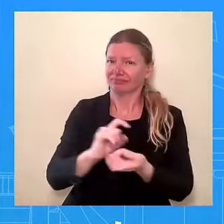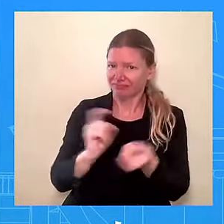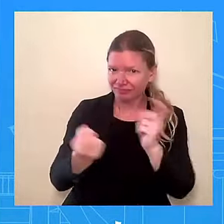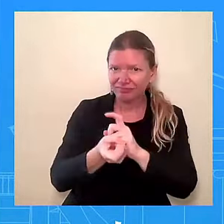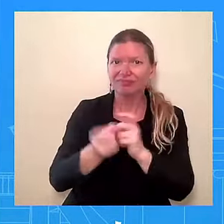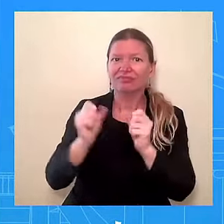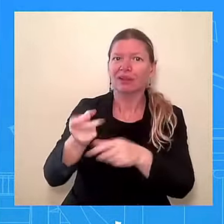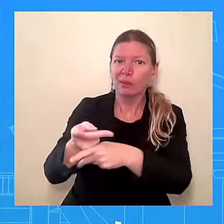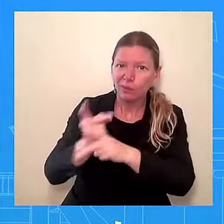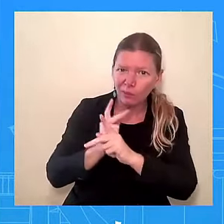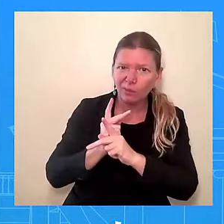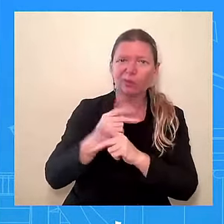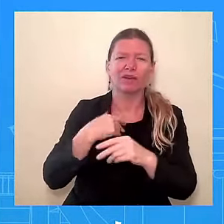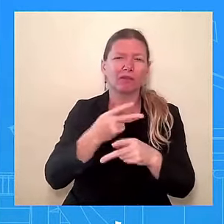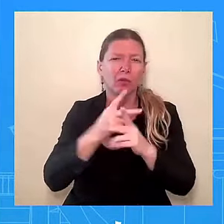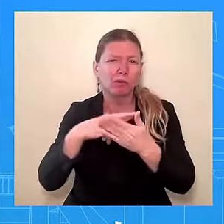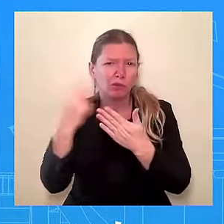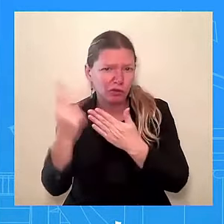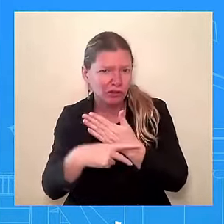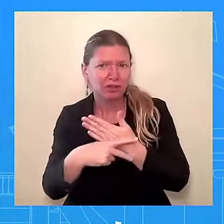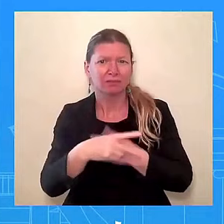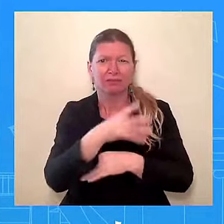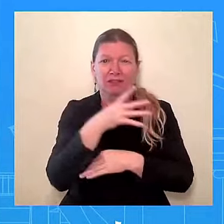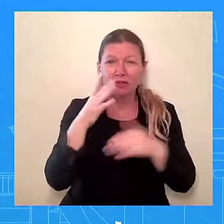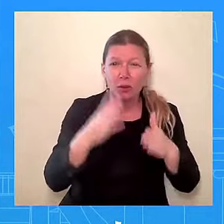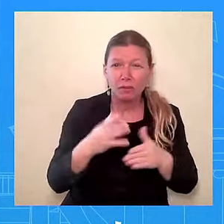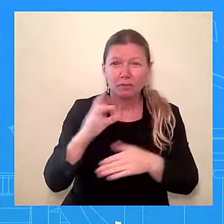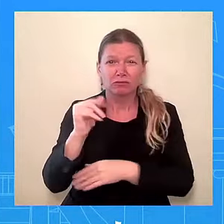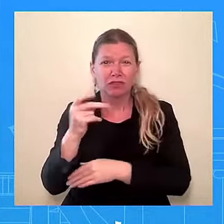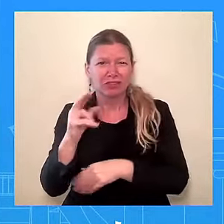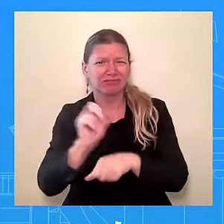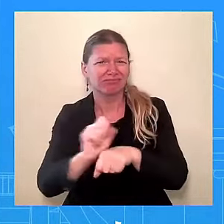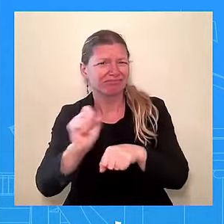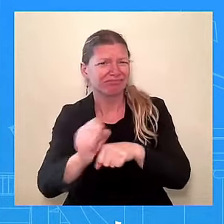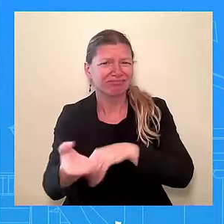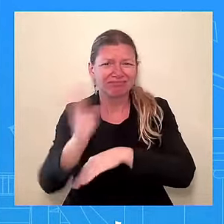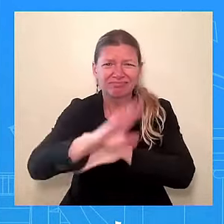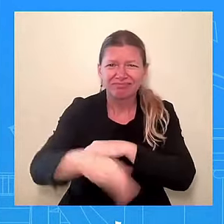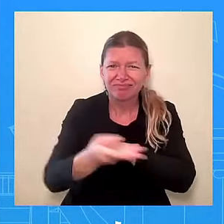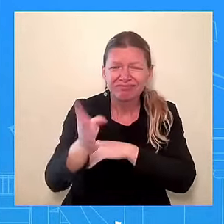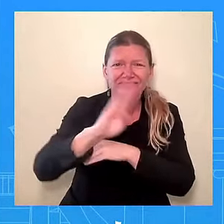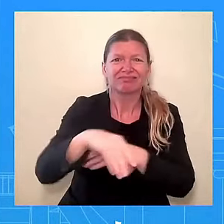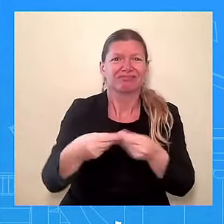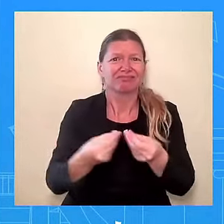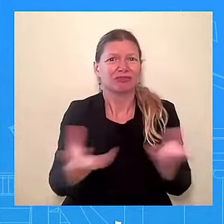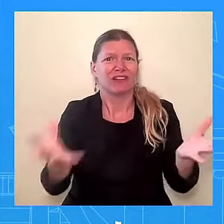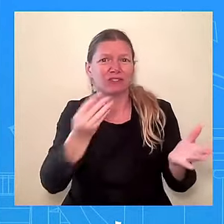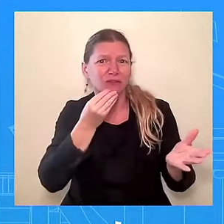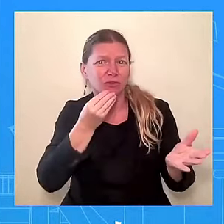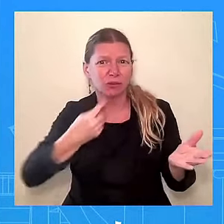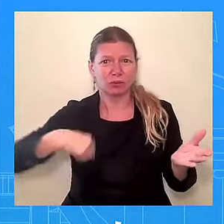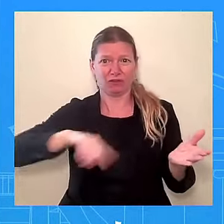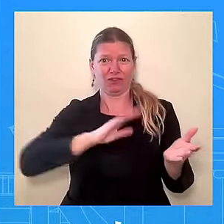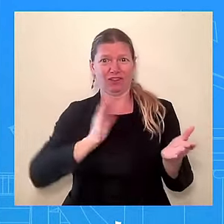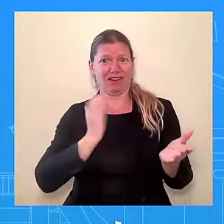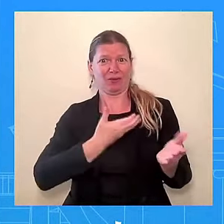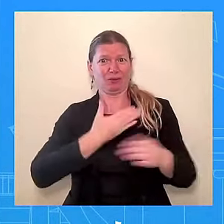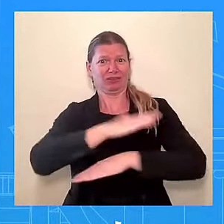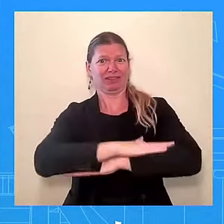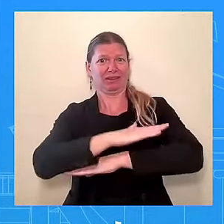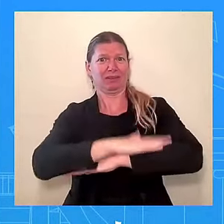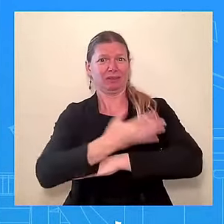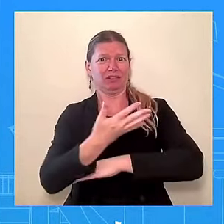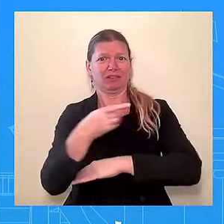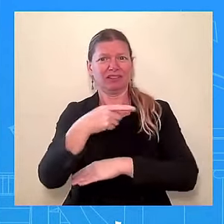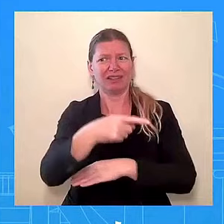So it is critical we do everything we can to support them, especially when they suffer the injustice of discrimination.